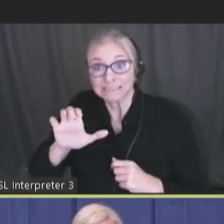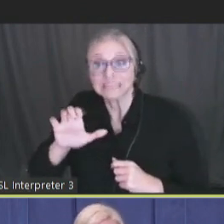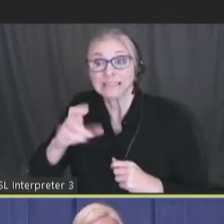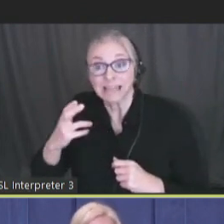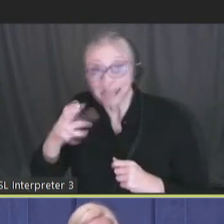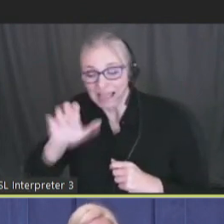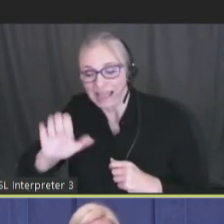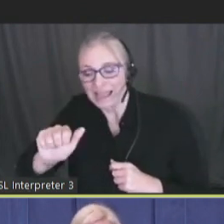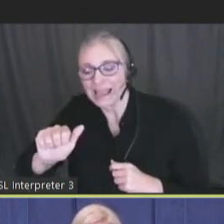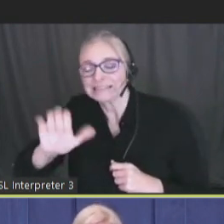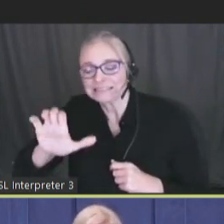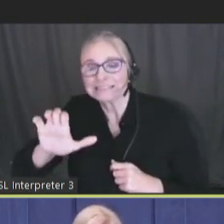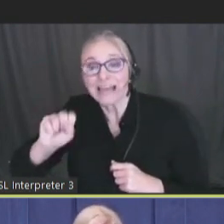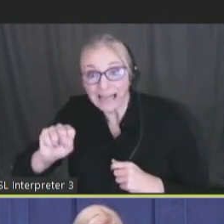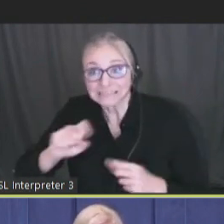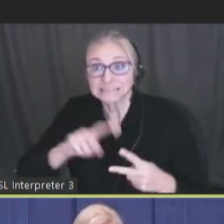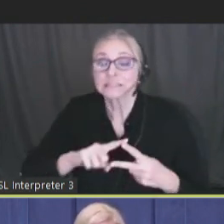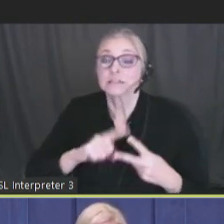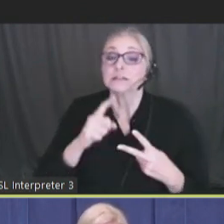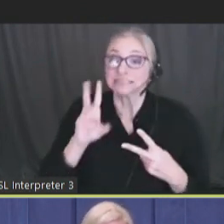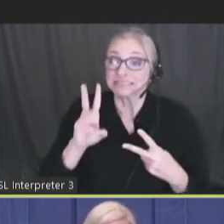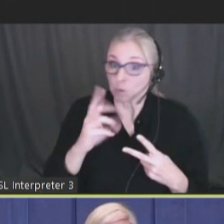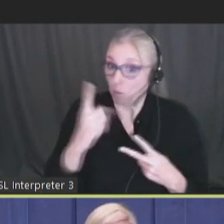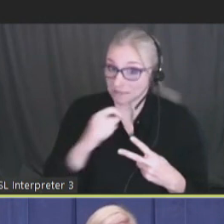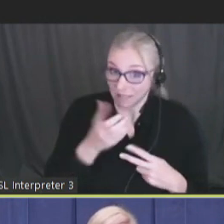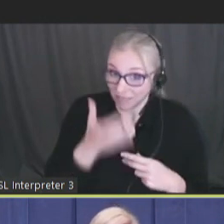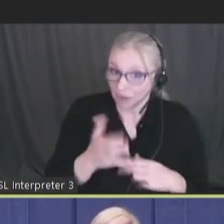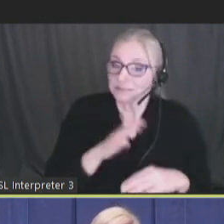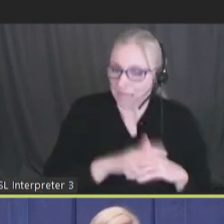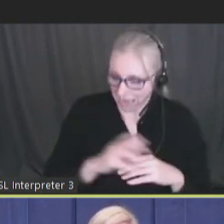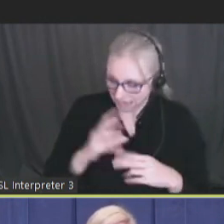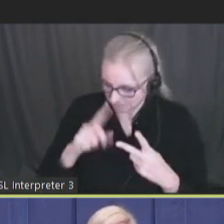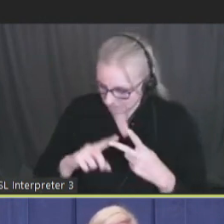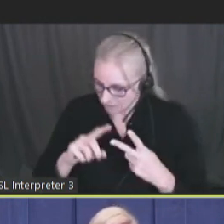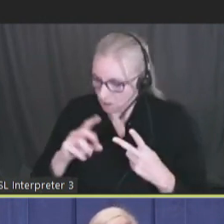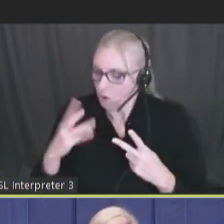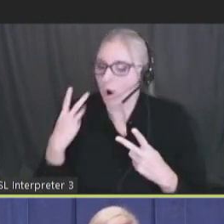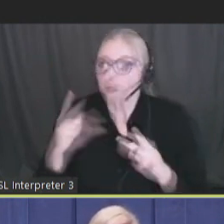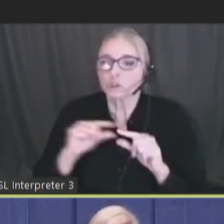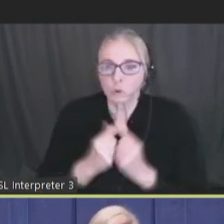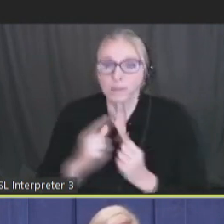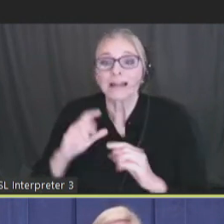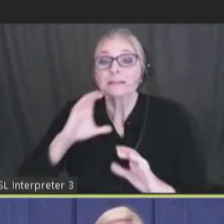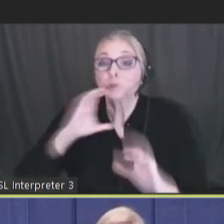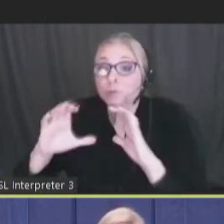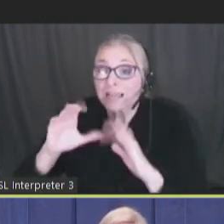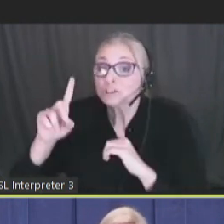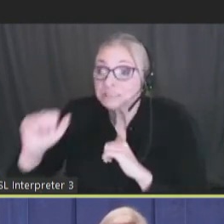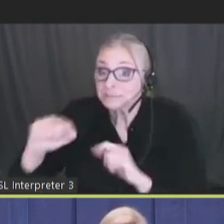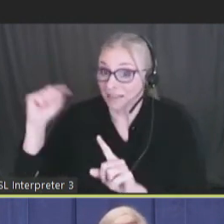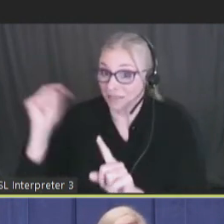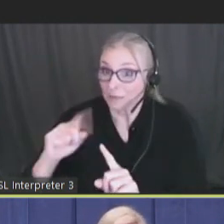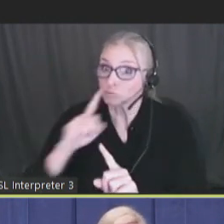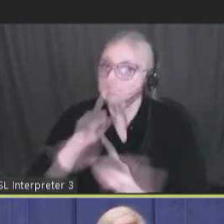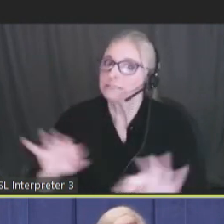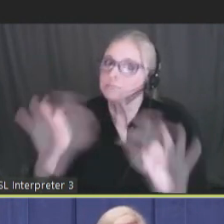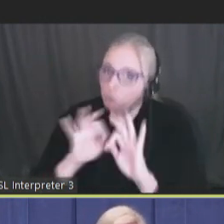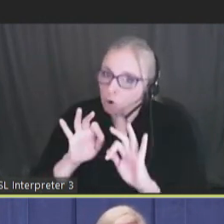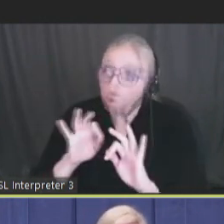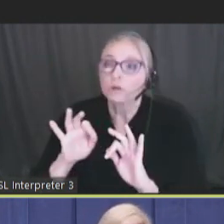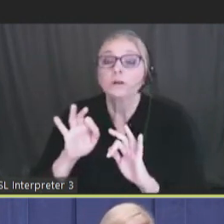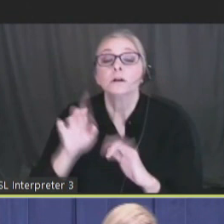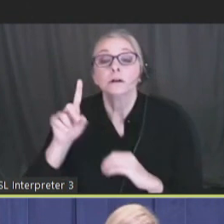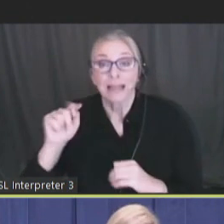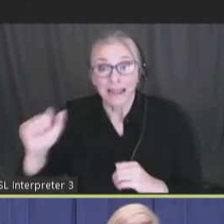six plus one question that isn't present. That is on the Washington Group question on communication disabilities because it really is so important. And there's data